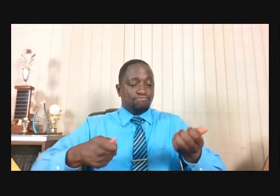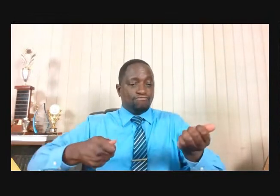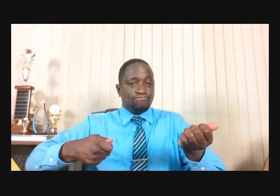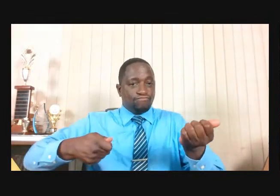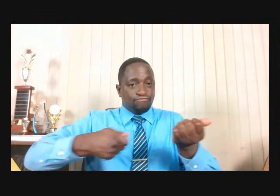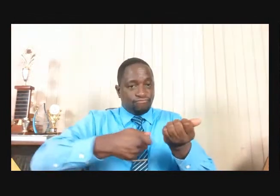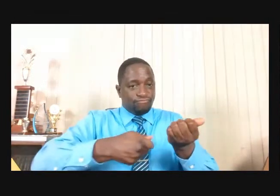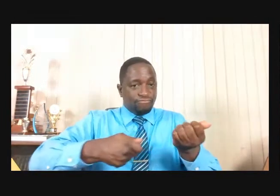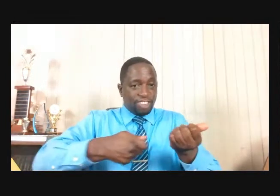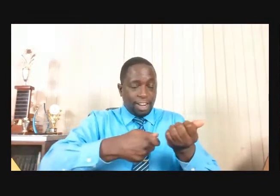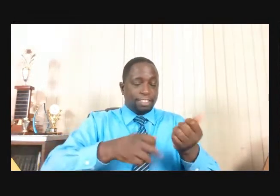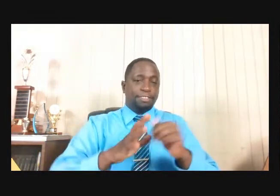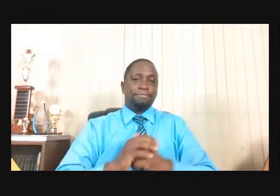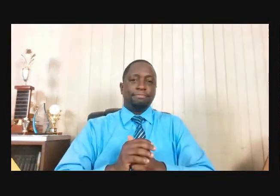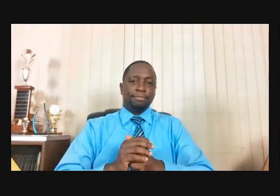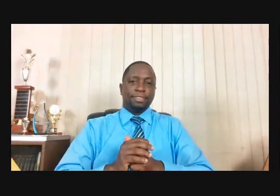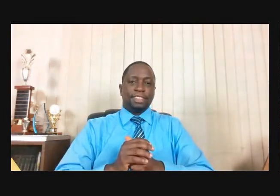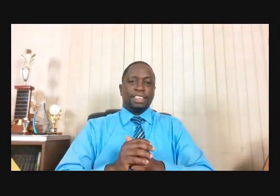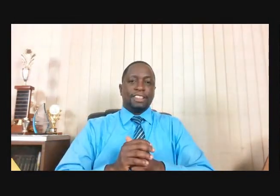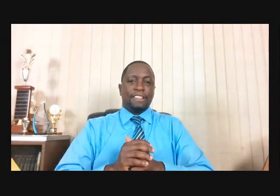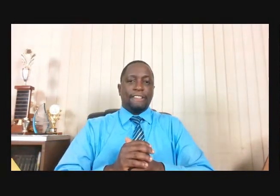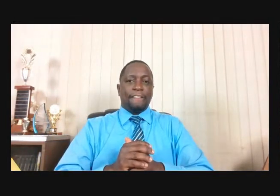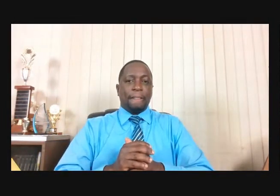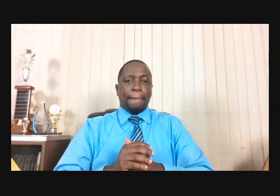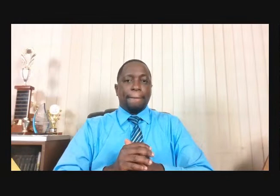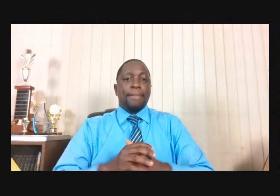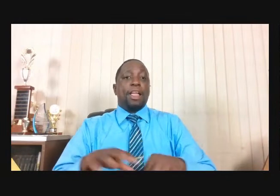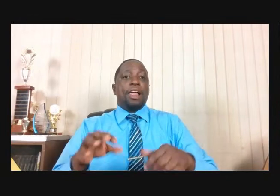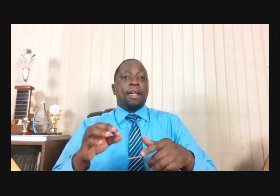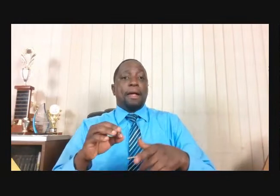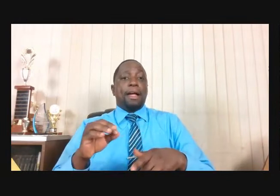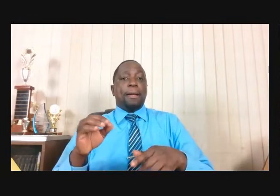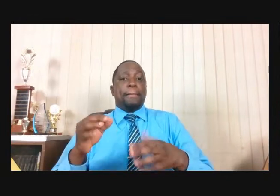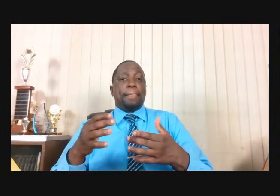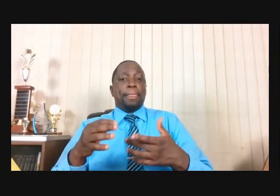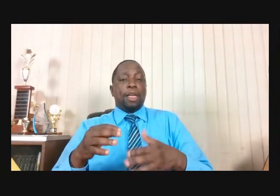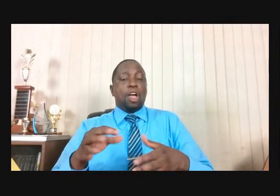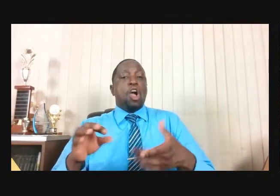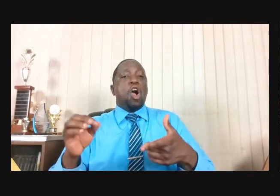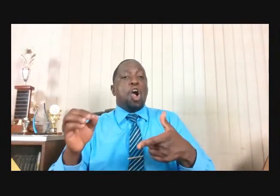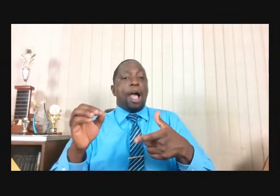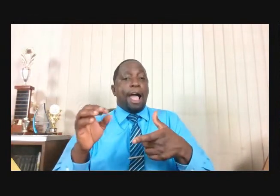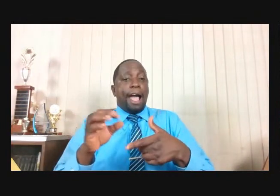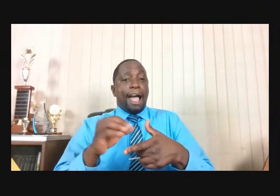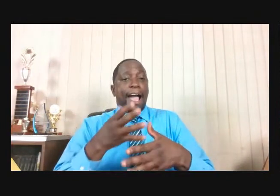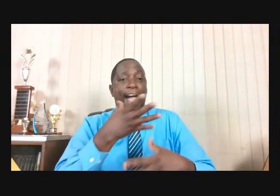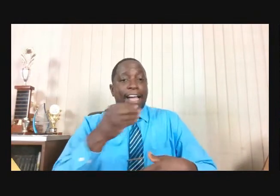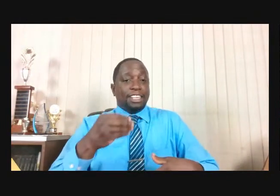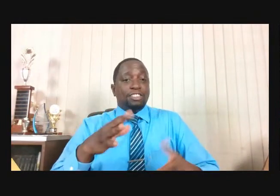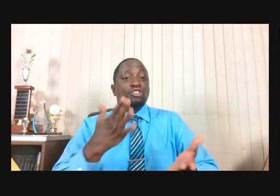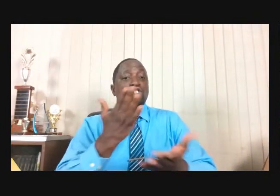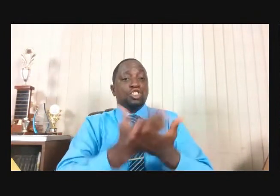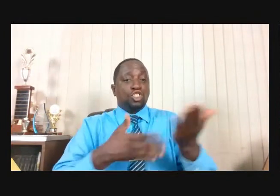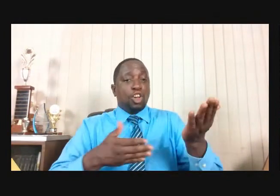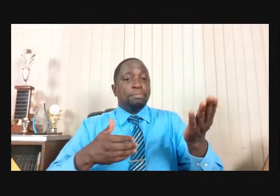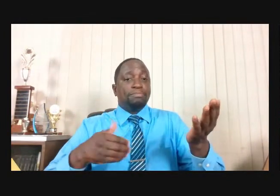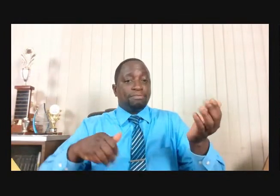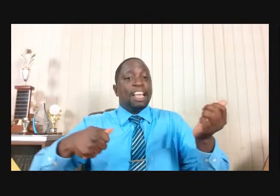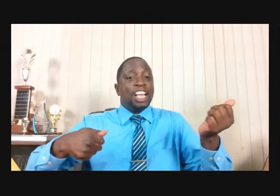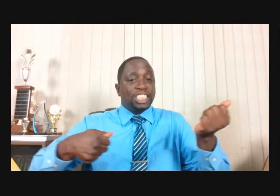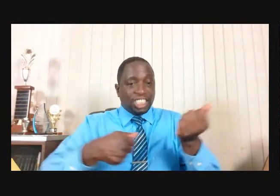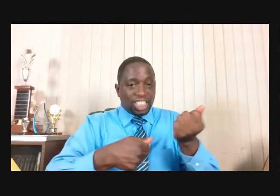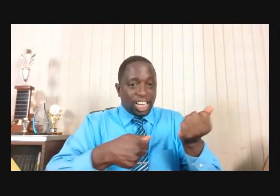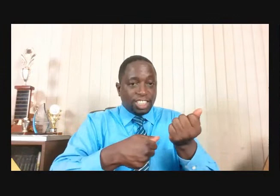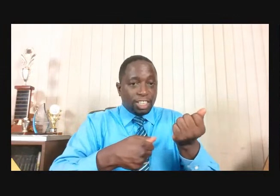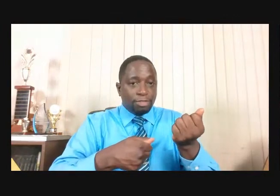phone on it, and it begins to charge. You see, the Sabbath is like a wireless